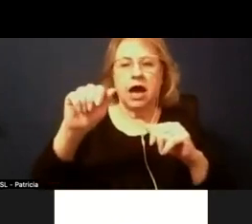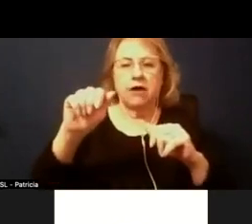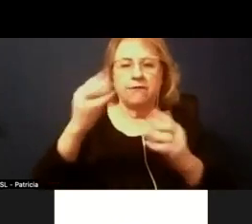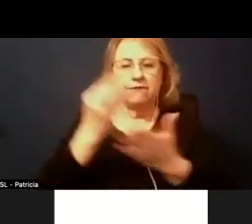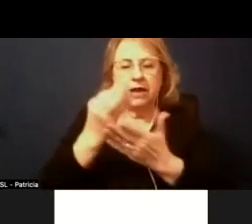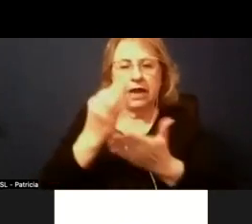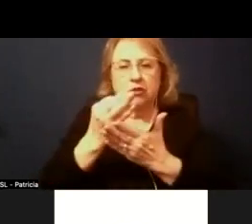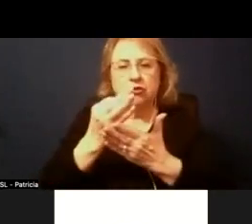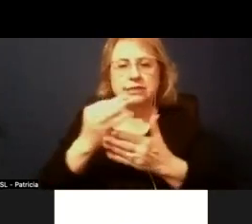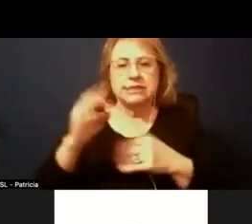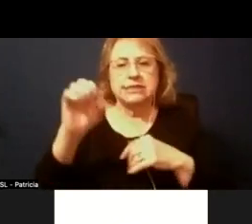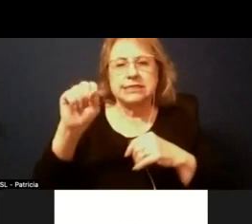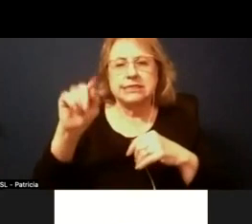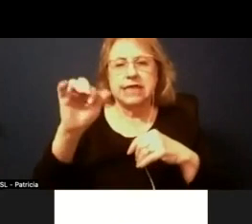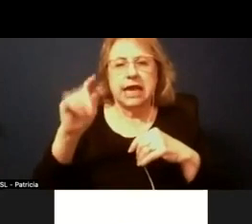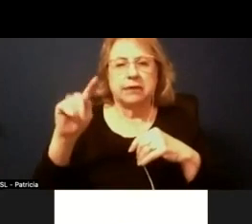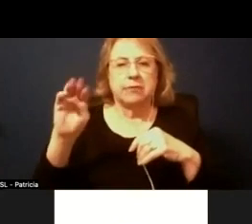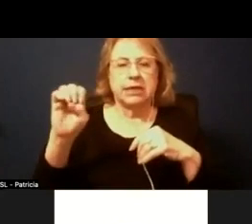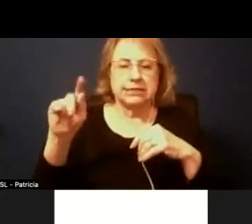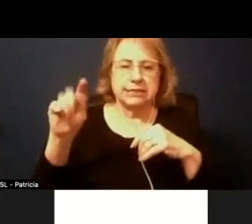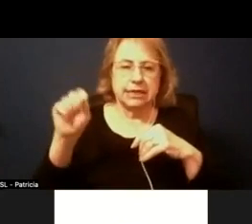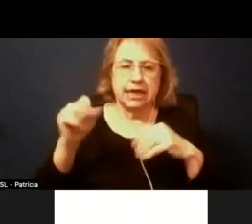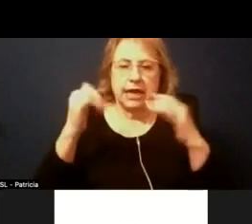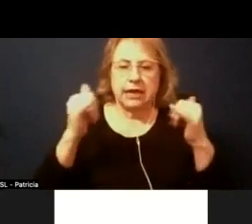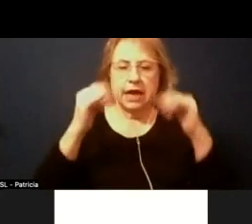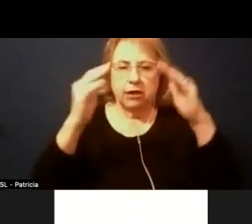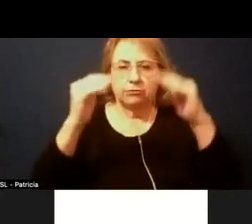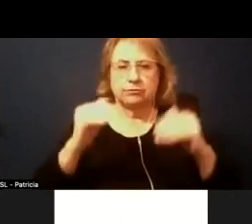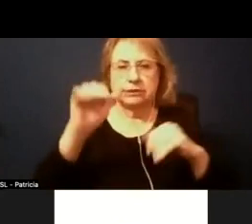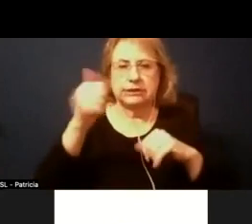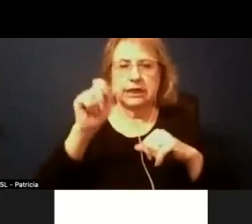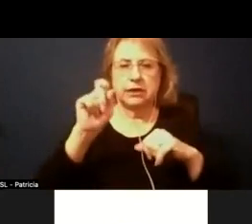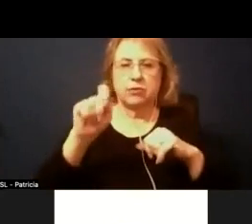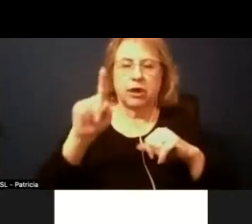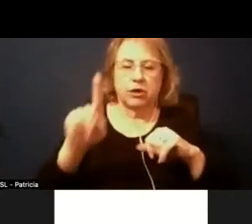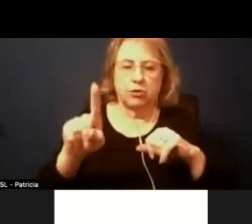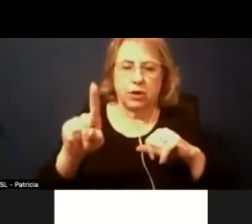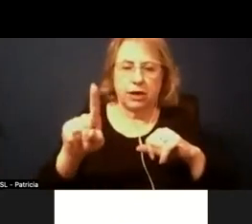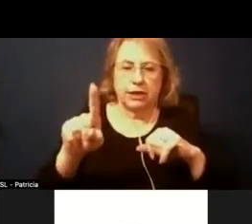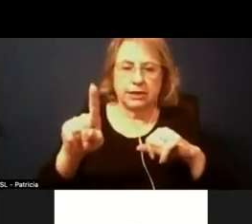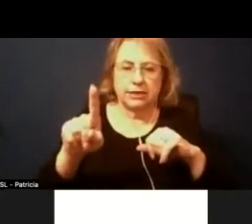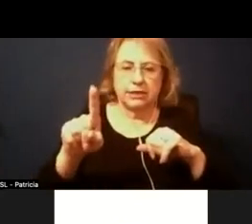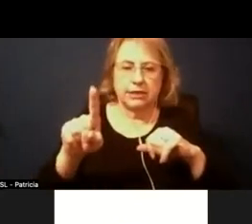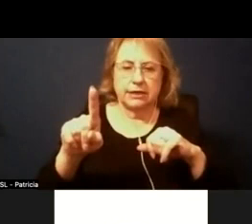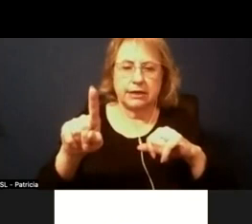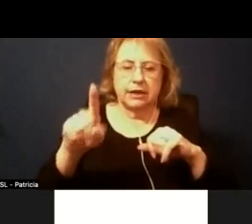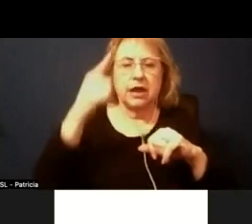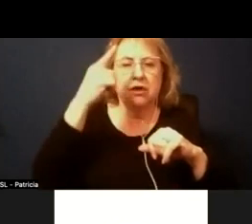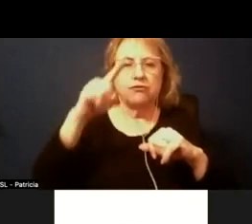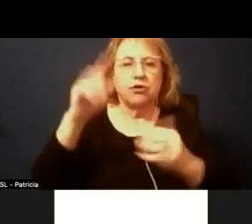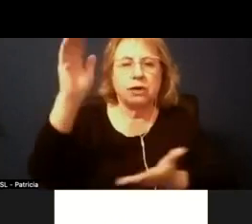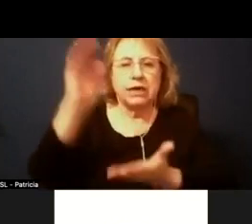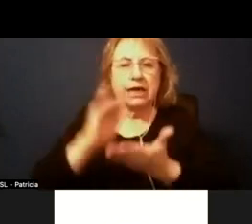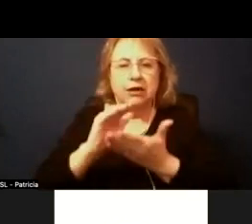thank you and we will move on to item 10.1 resolution of reduction resolution for reduction of classified